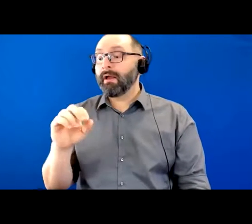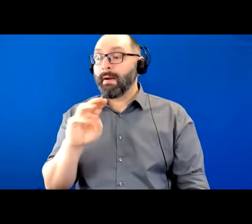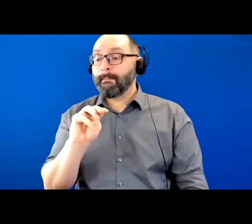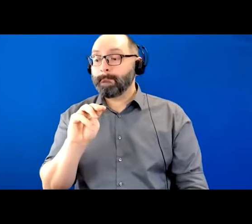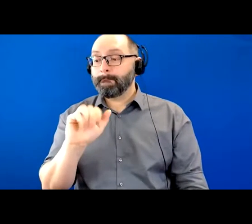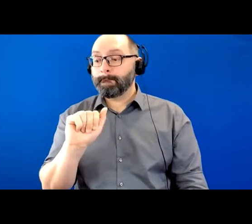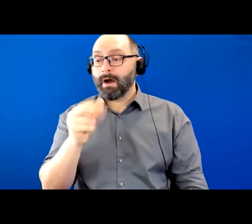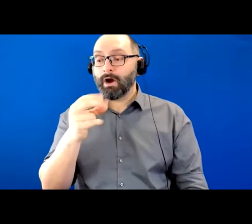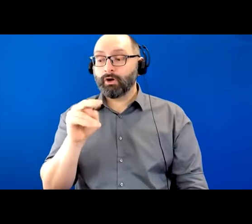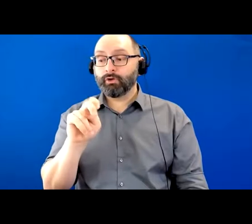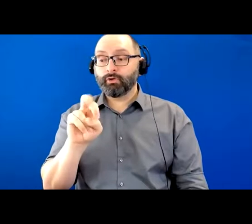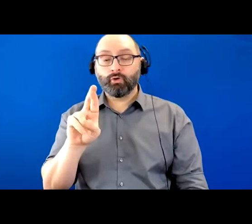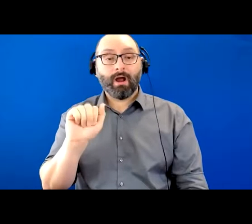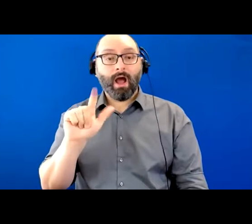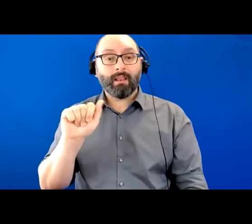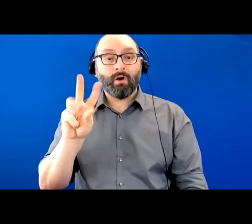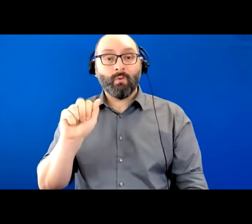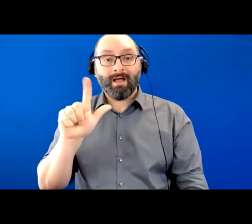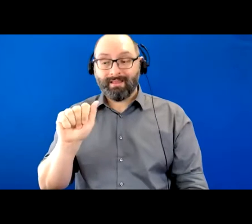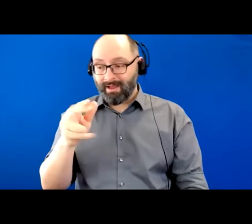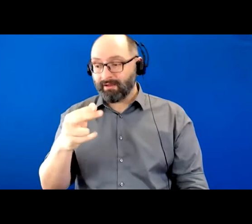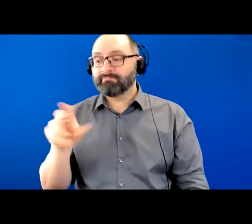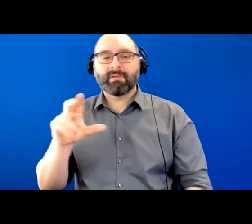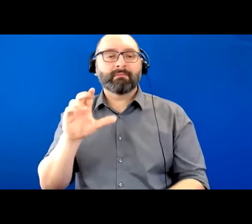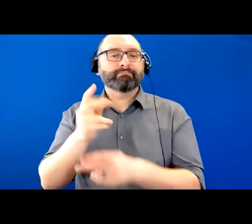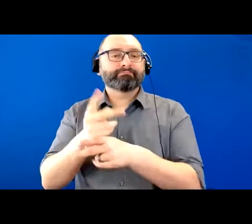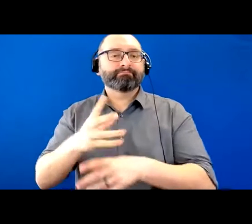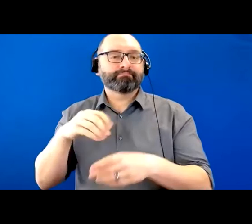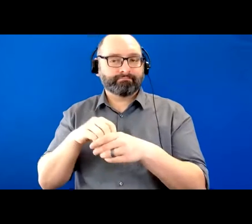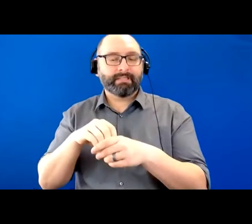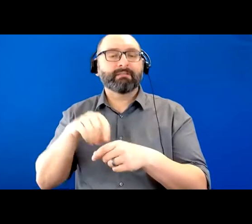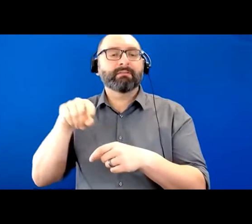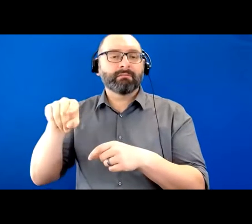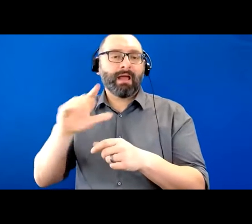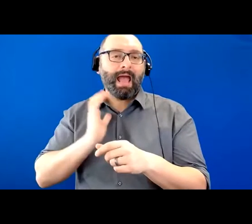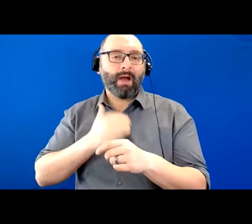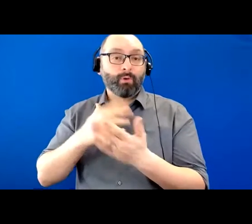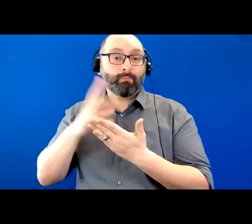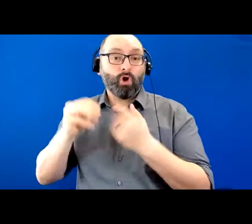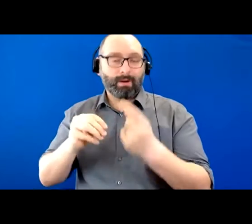navigator in our Care Ecosystem program. Both are with the Memory and Aging Center. Thank you.